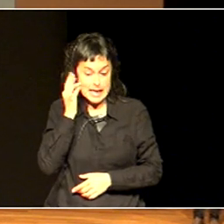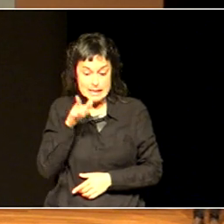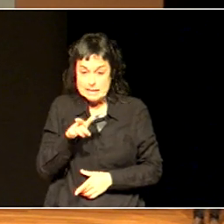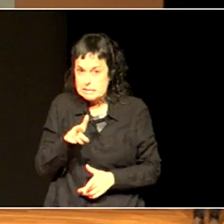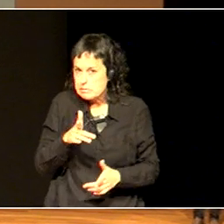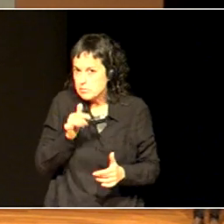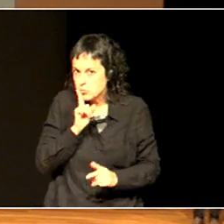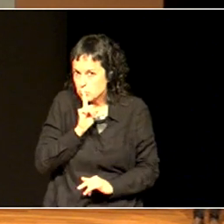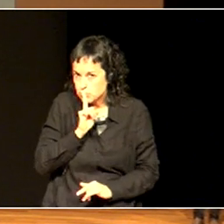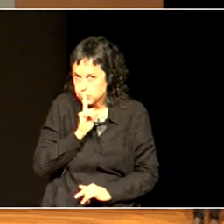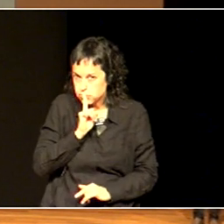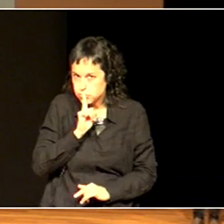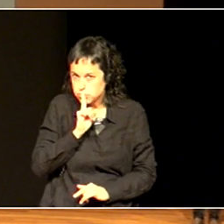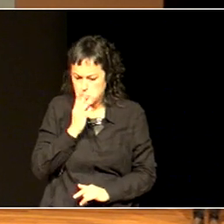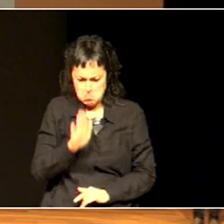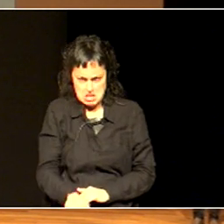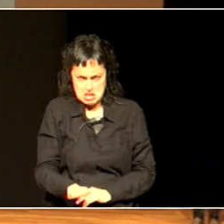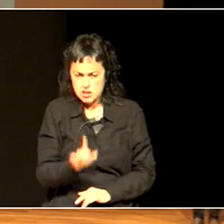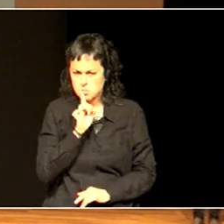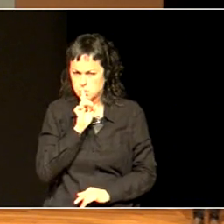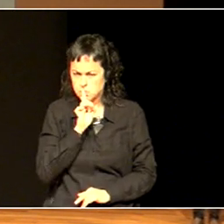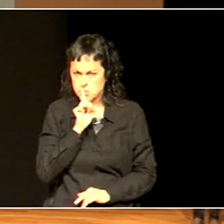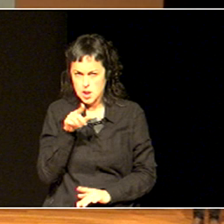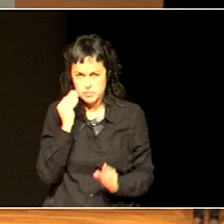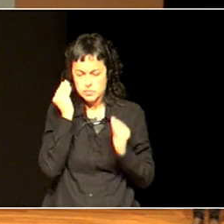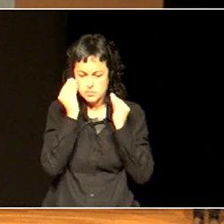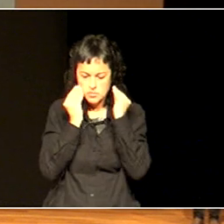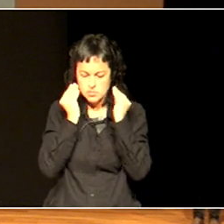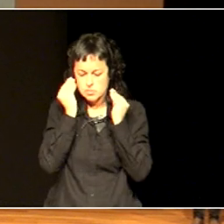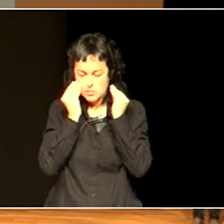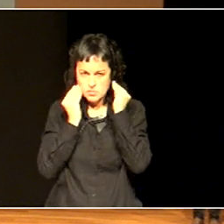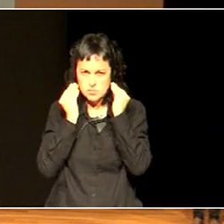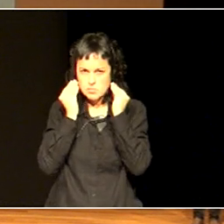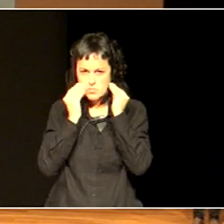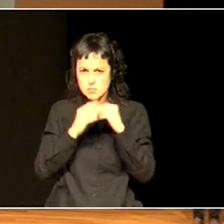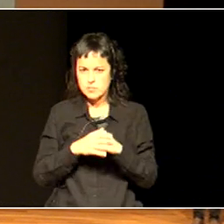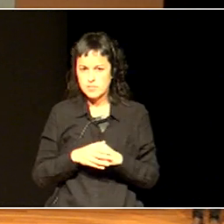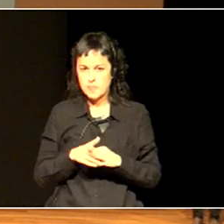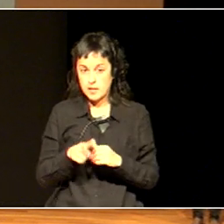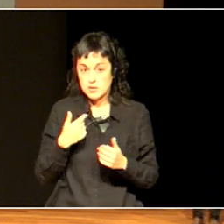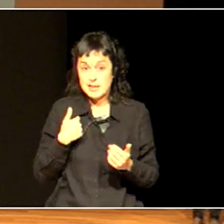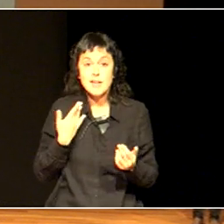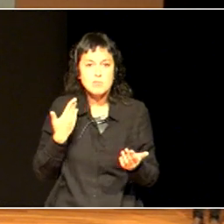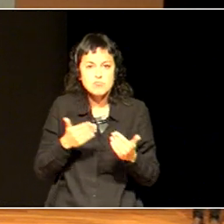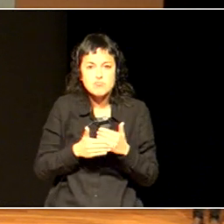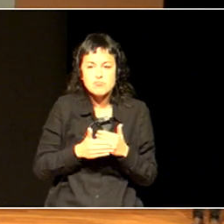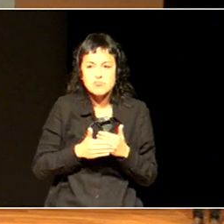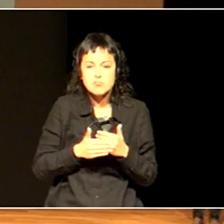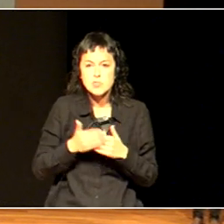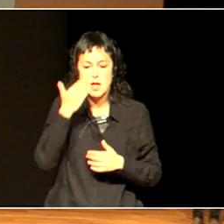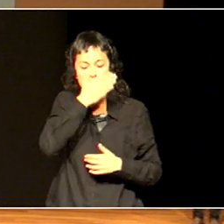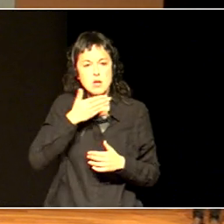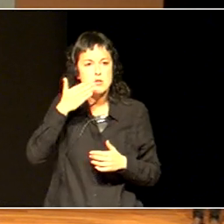She was thinking about this, about the purpose of schooling. A little